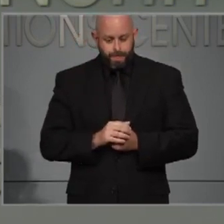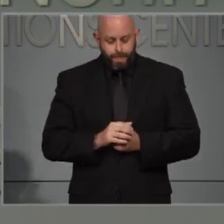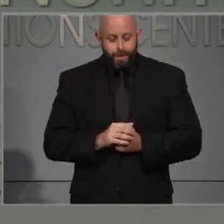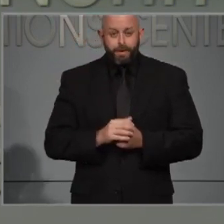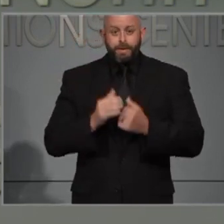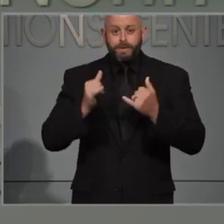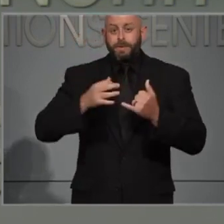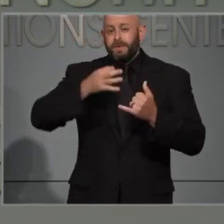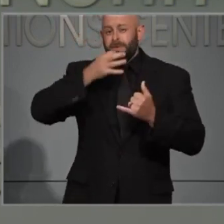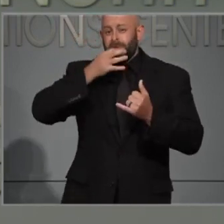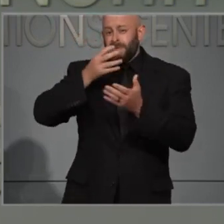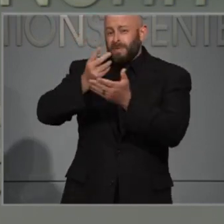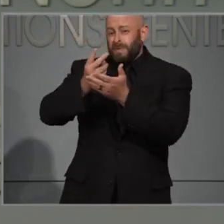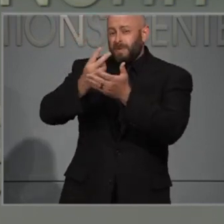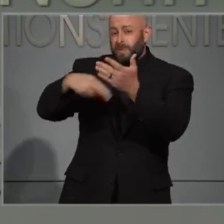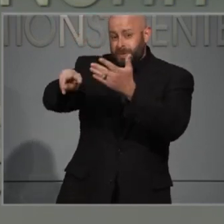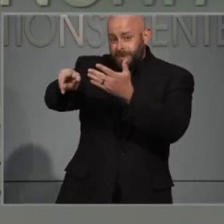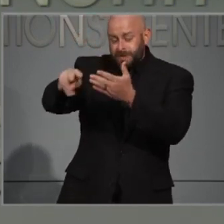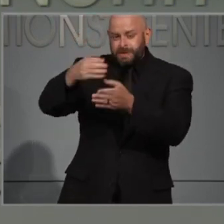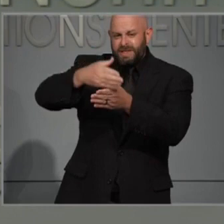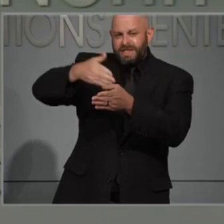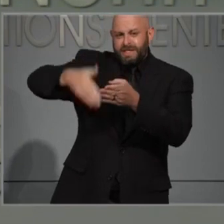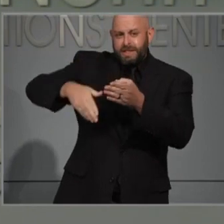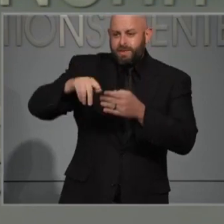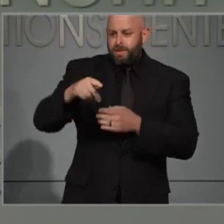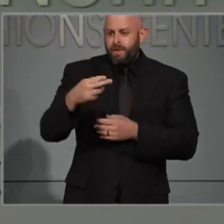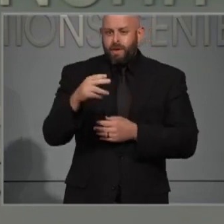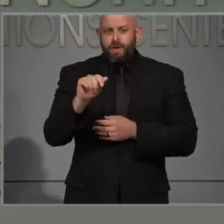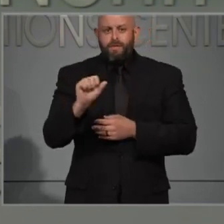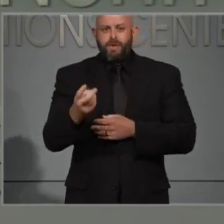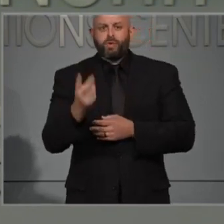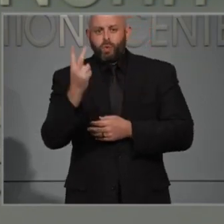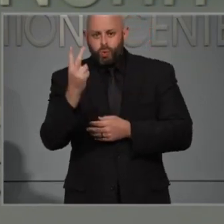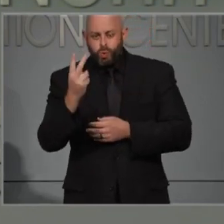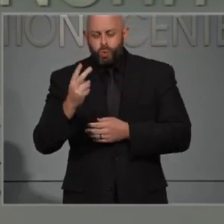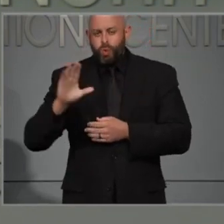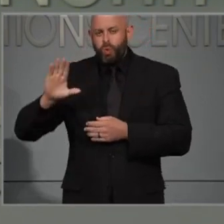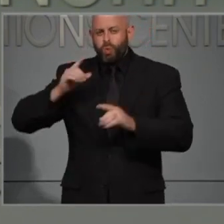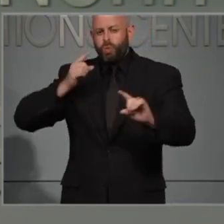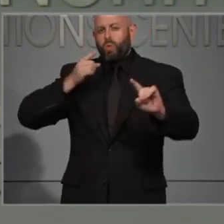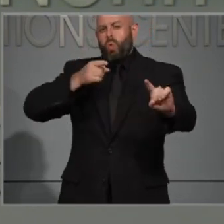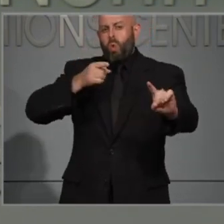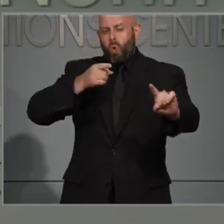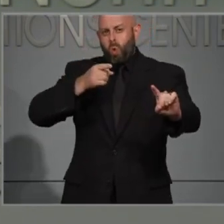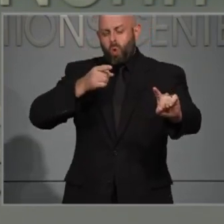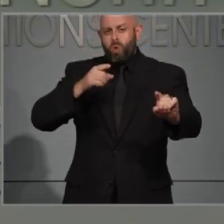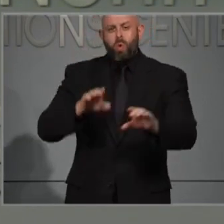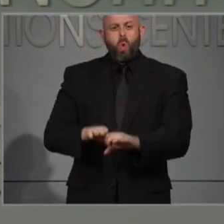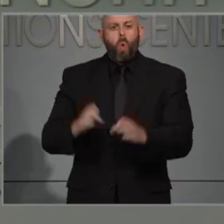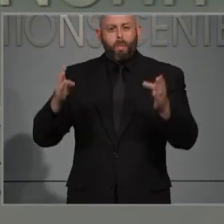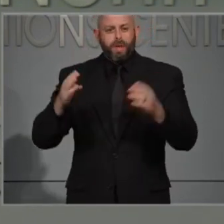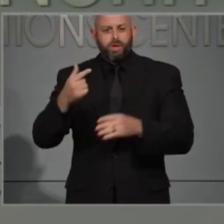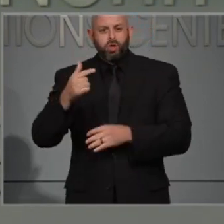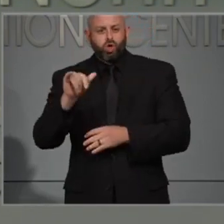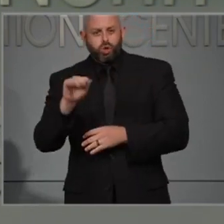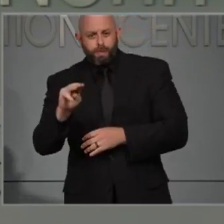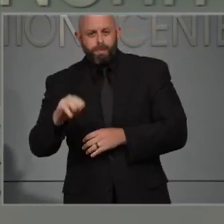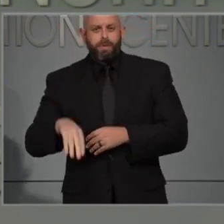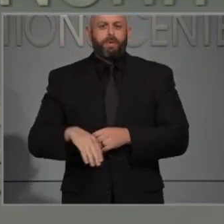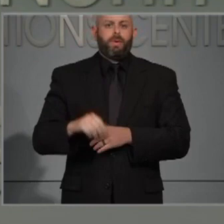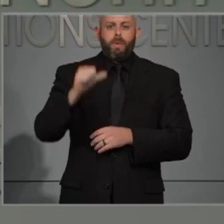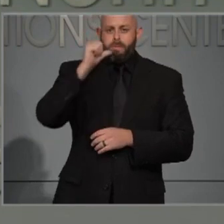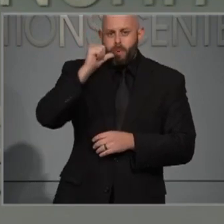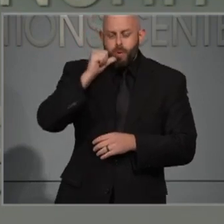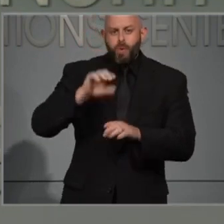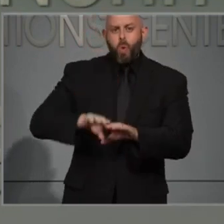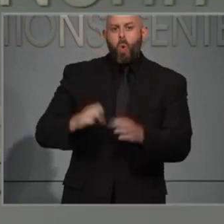2. Where do you stand today on that potential for a Phase 2.5, where bars and gyms and the like would be allowed